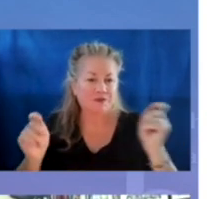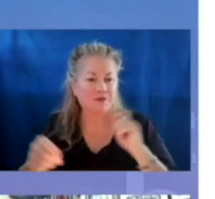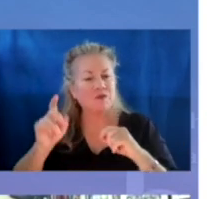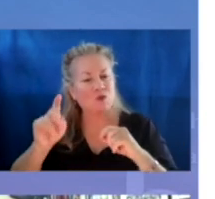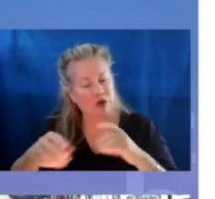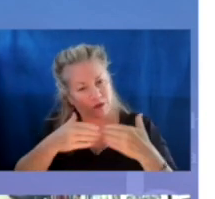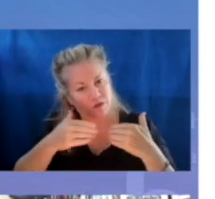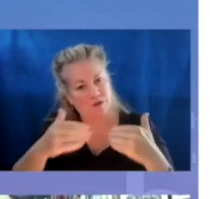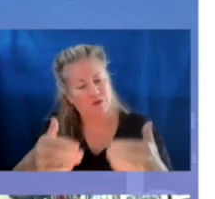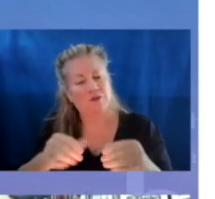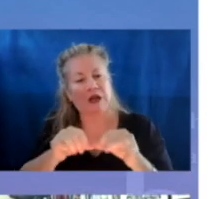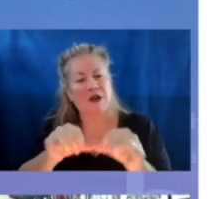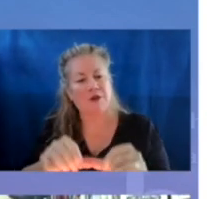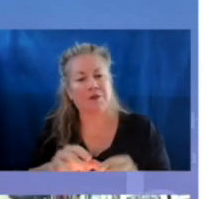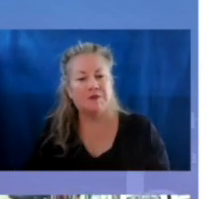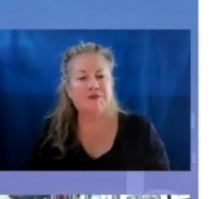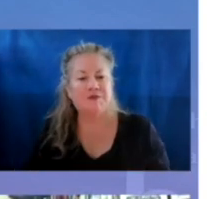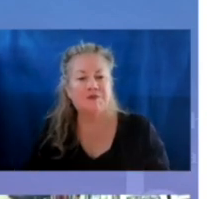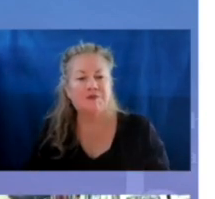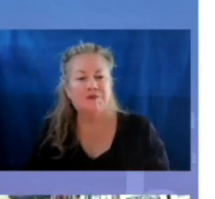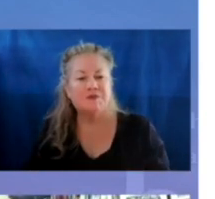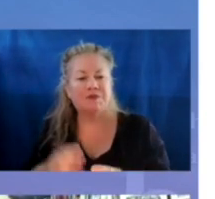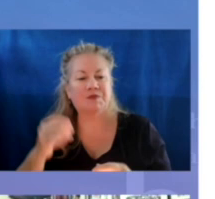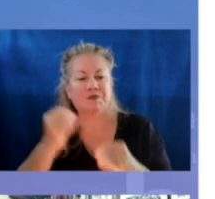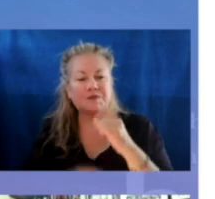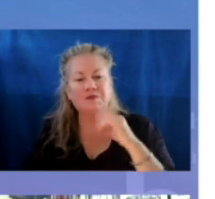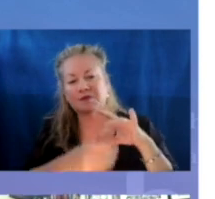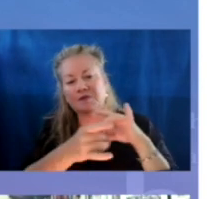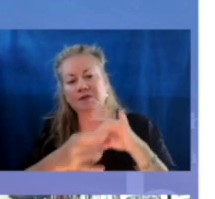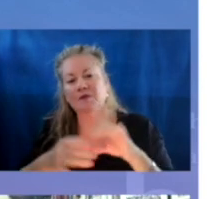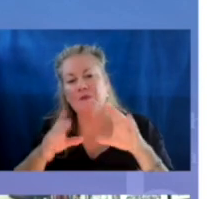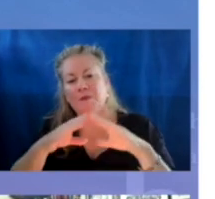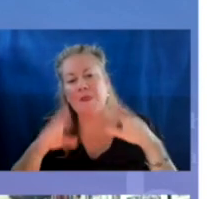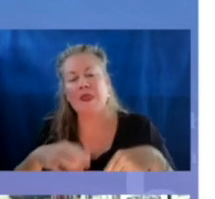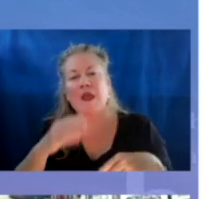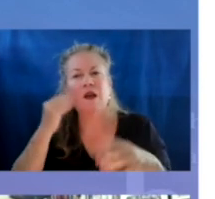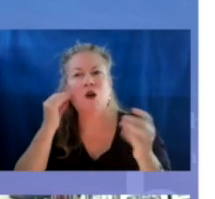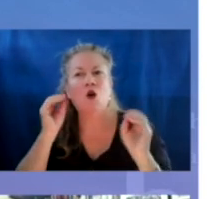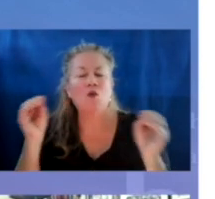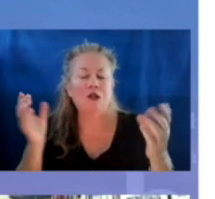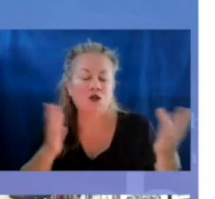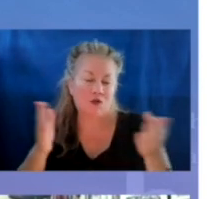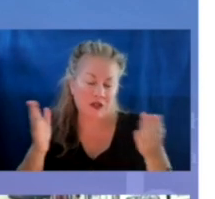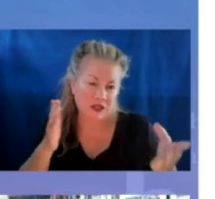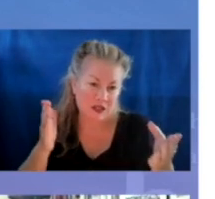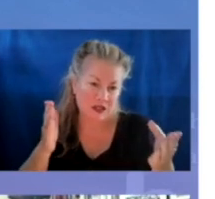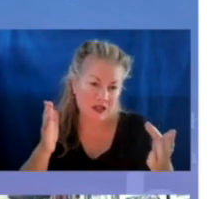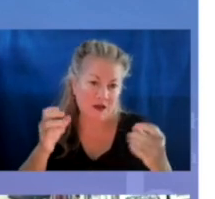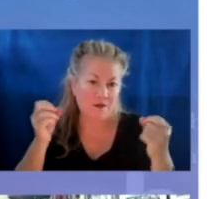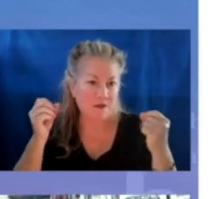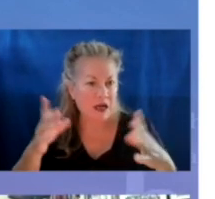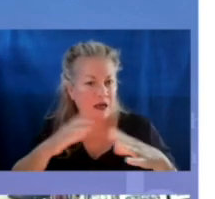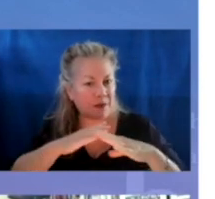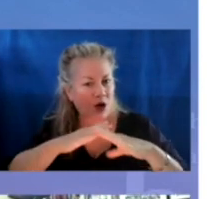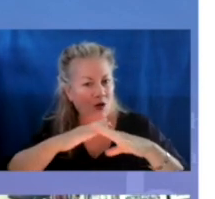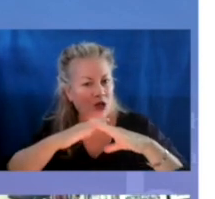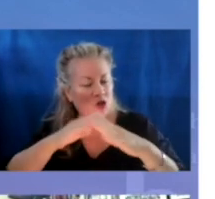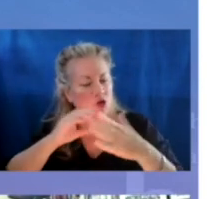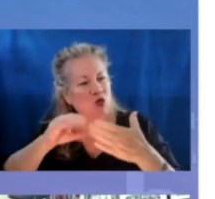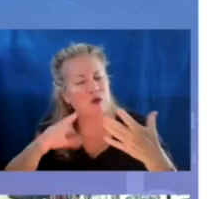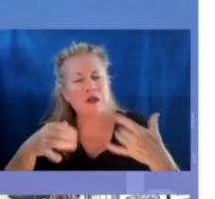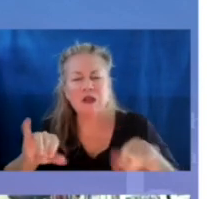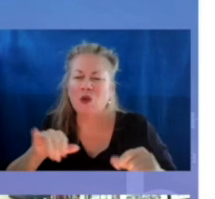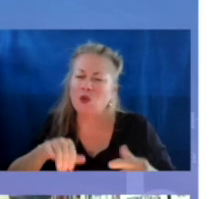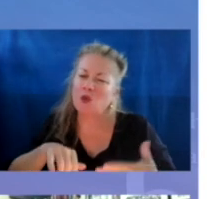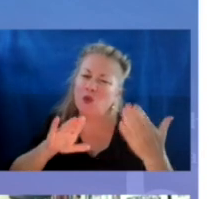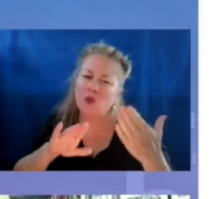forward that we need to carry forward. And then finally, the connection to housing and homeless services. There are many barriers that our